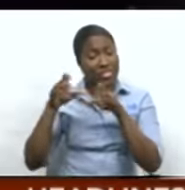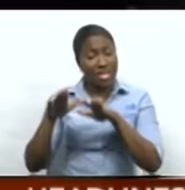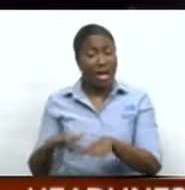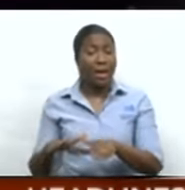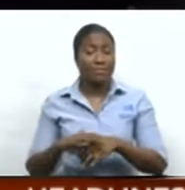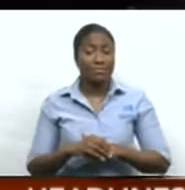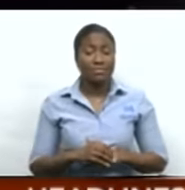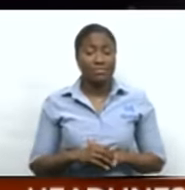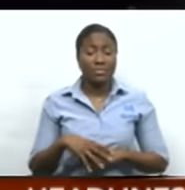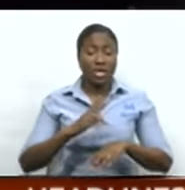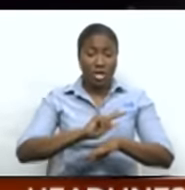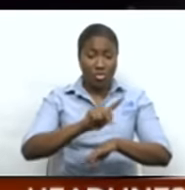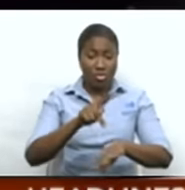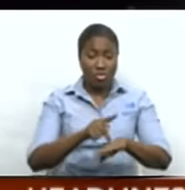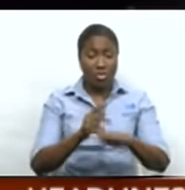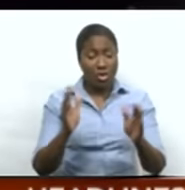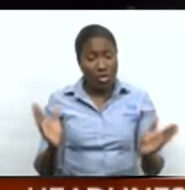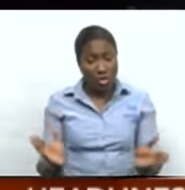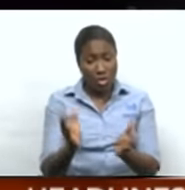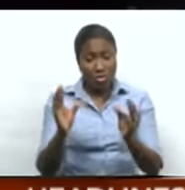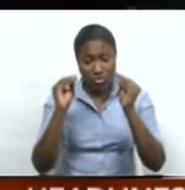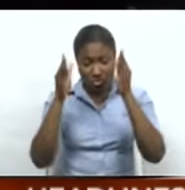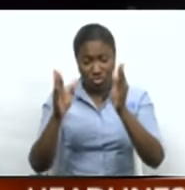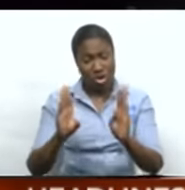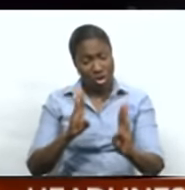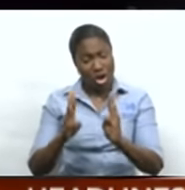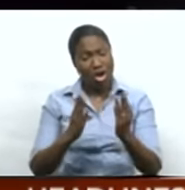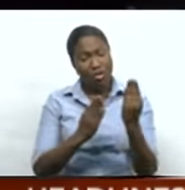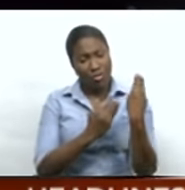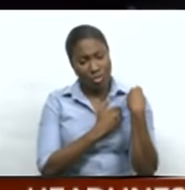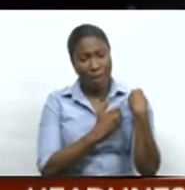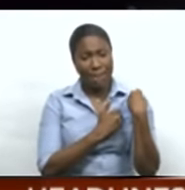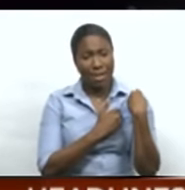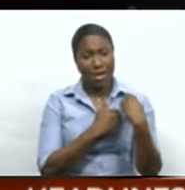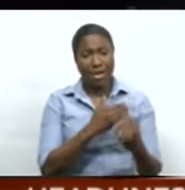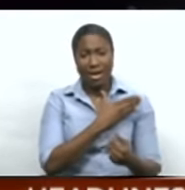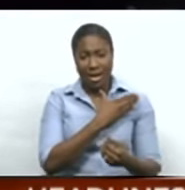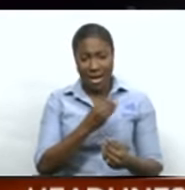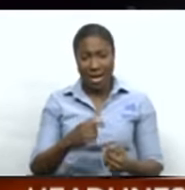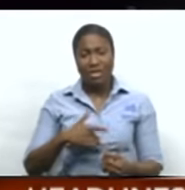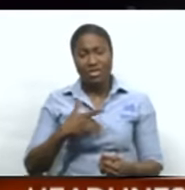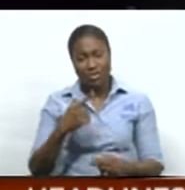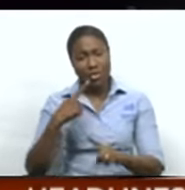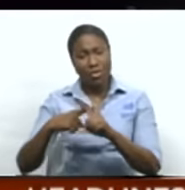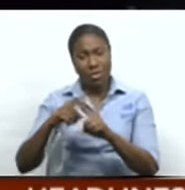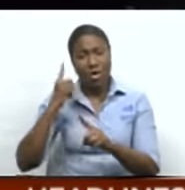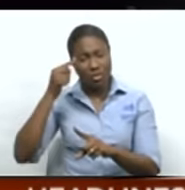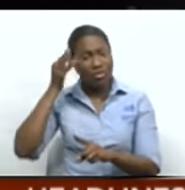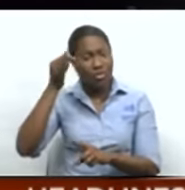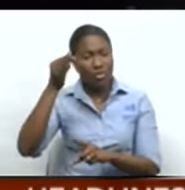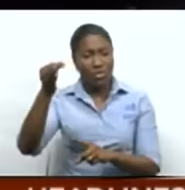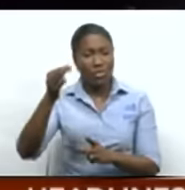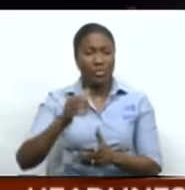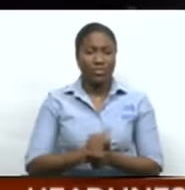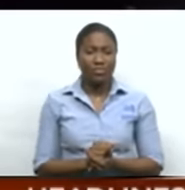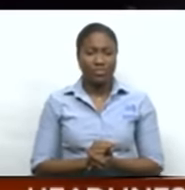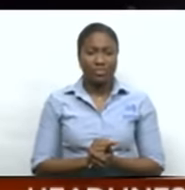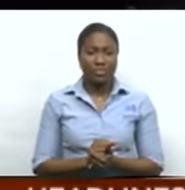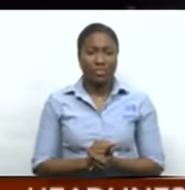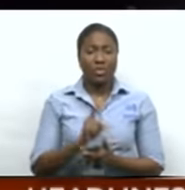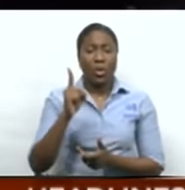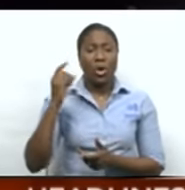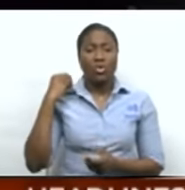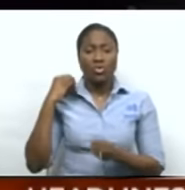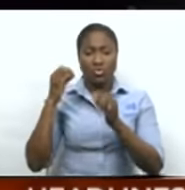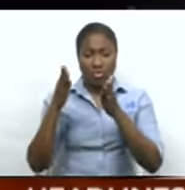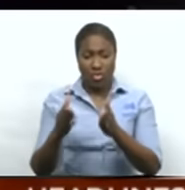The principal urged Wigert members to be responsible in their actions, as she remains optimistic about the outcome. Meanwhile, an official of